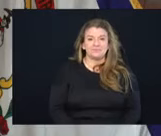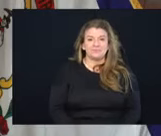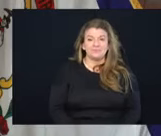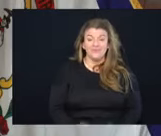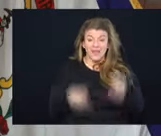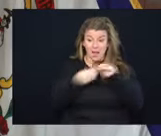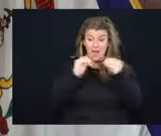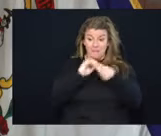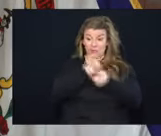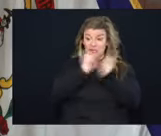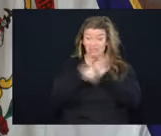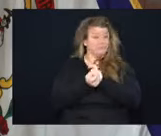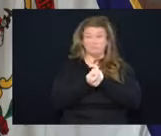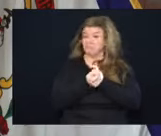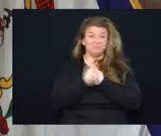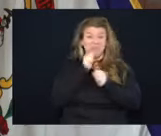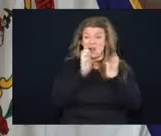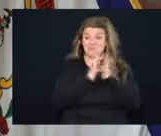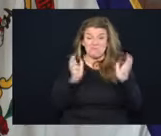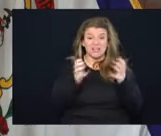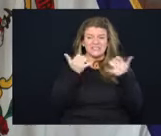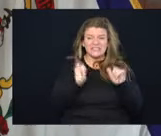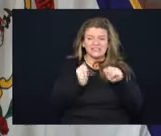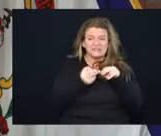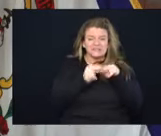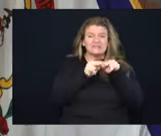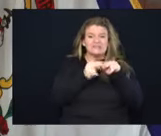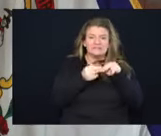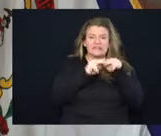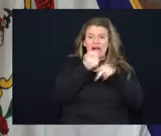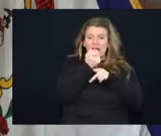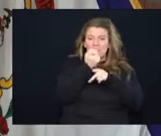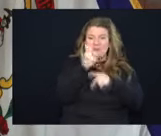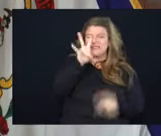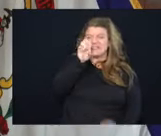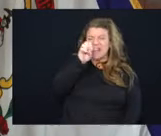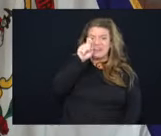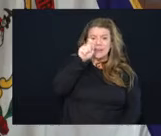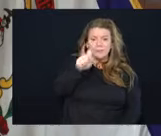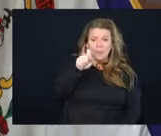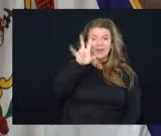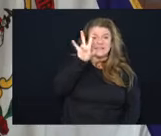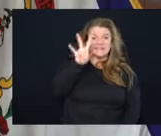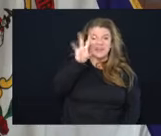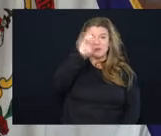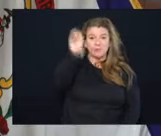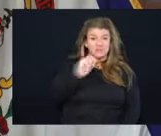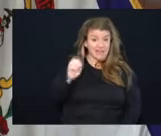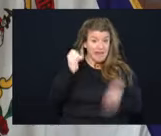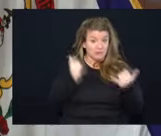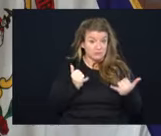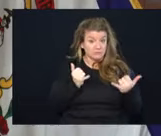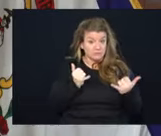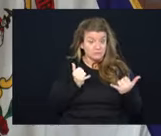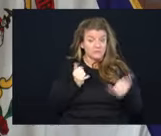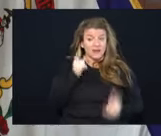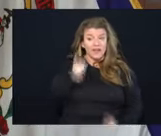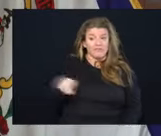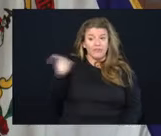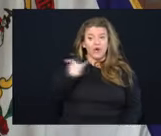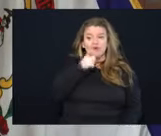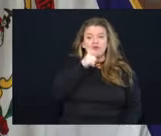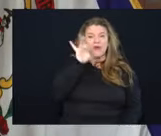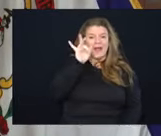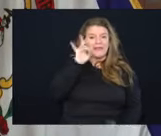haven't changed much. Still eking up just a little bit. We're at 70.7% now of those that are